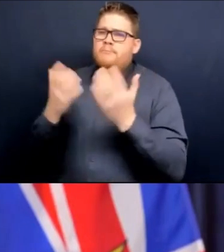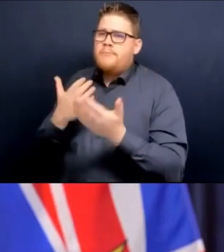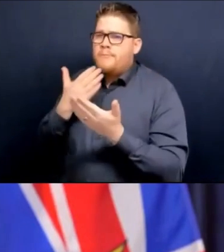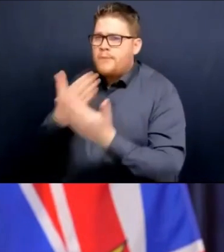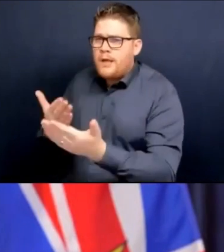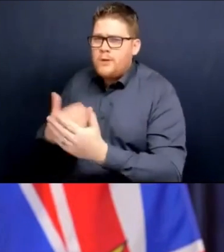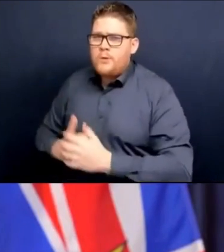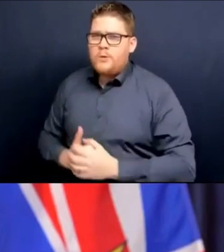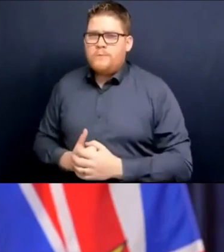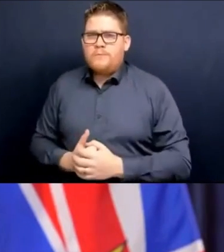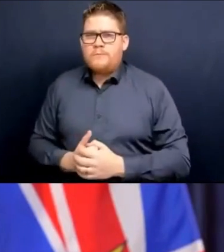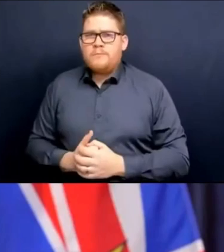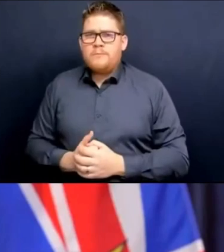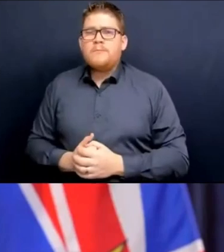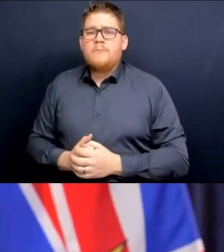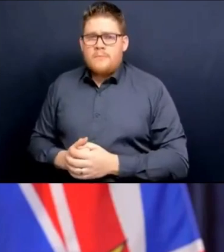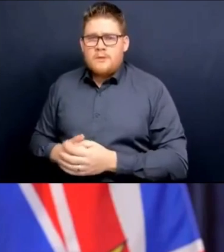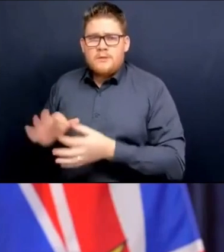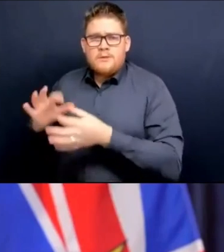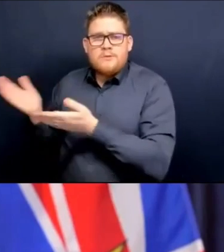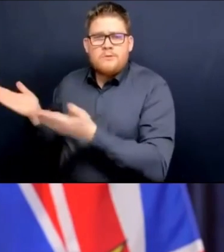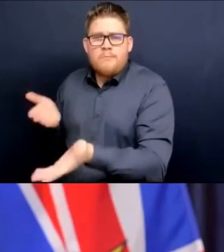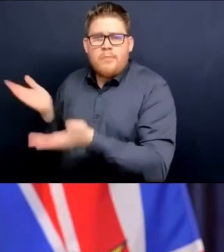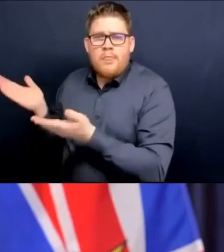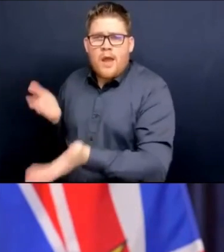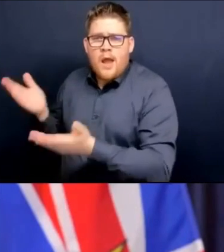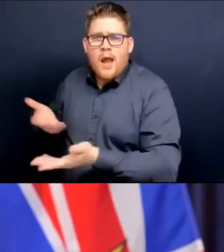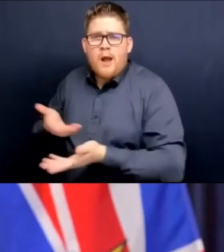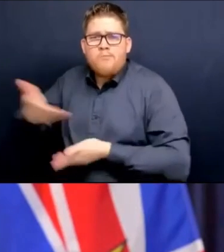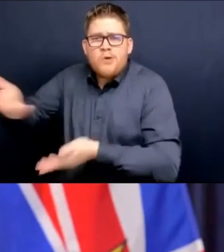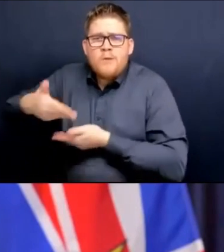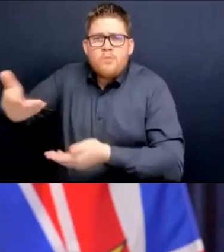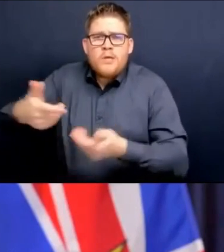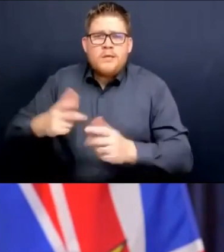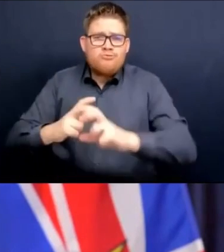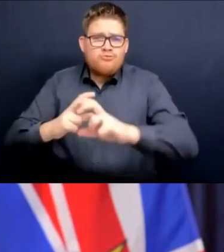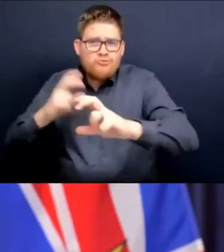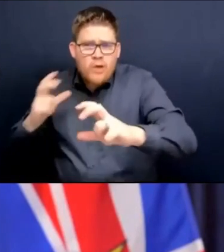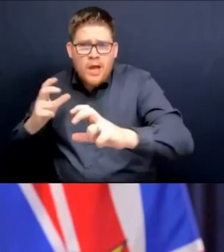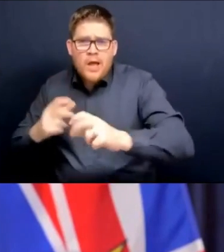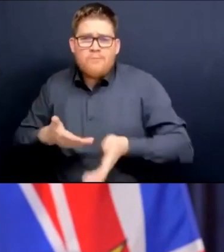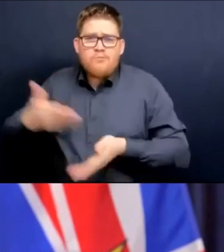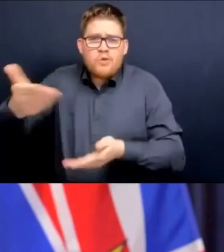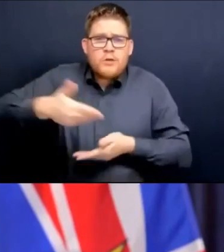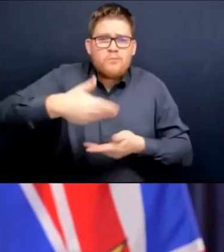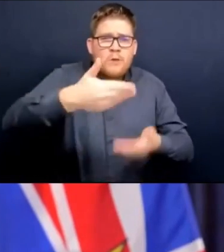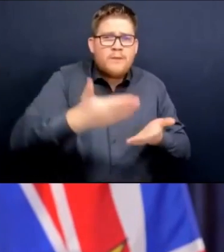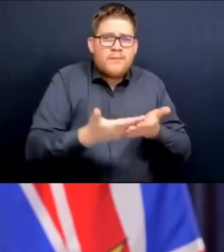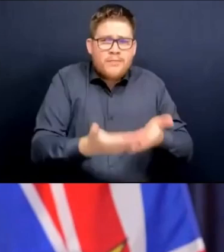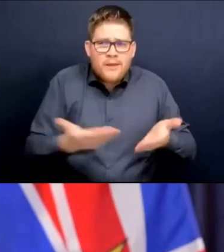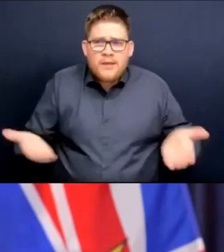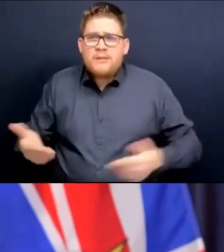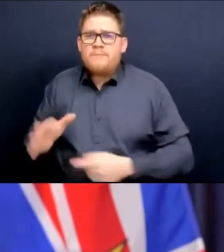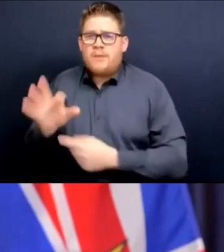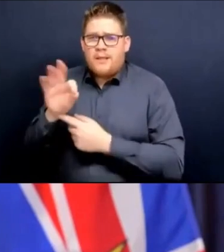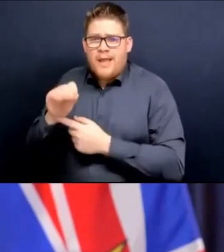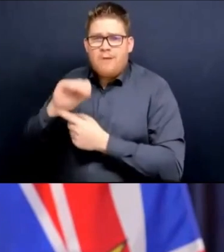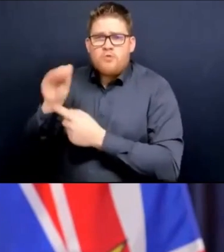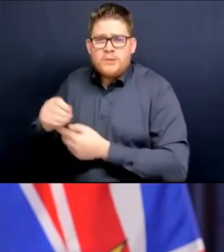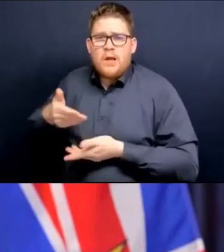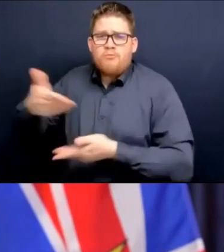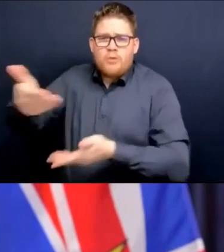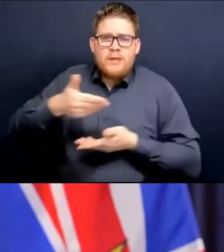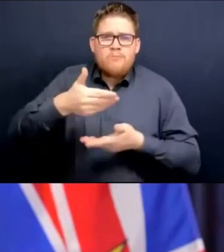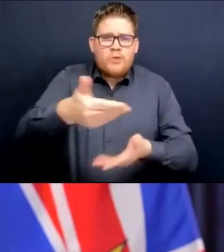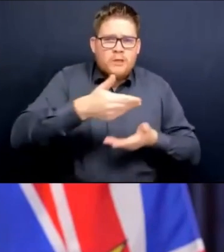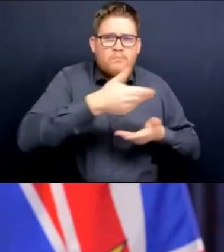been going back and forth within our communities and across borders to bring important and essential supplies to our front door, I thank